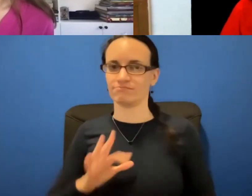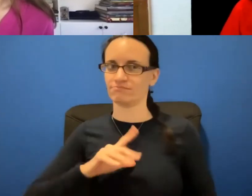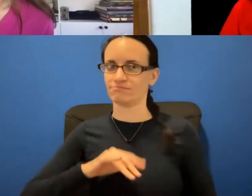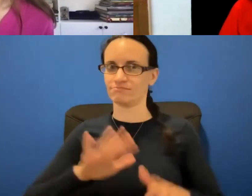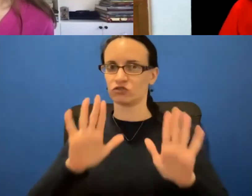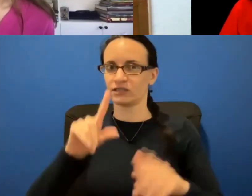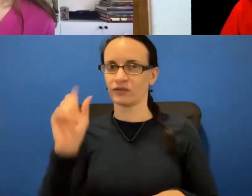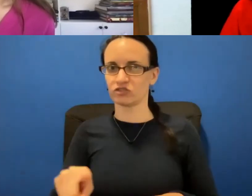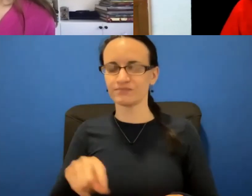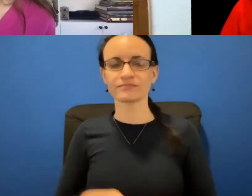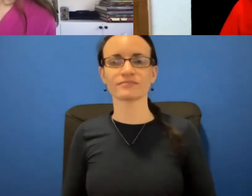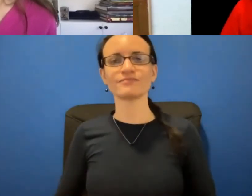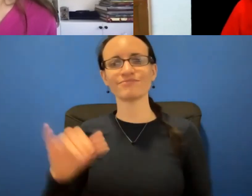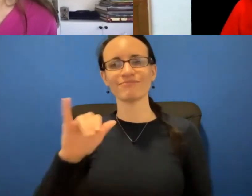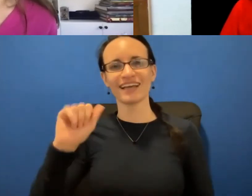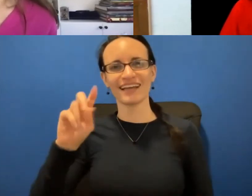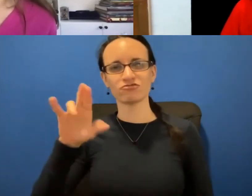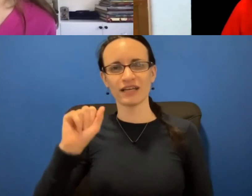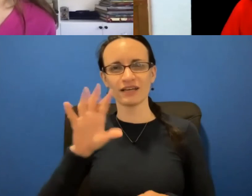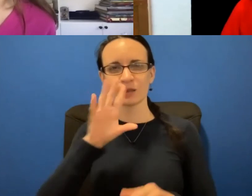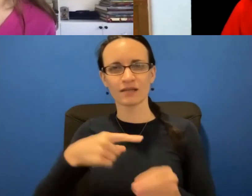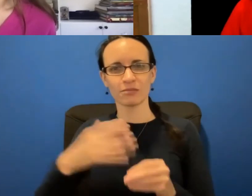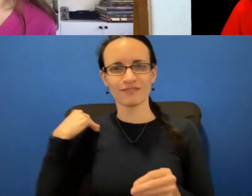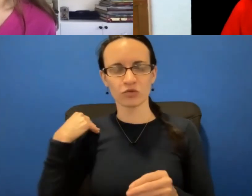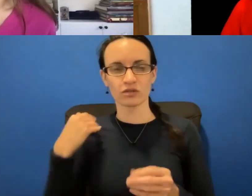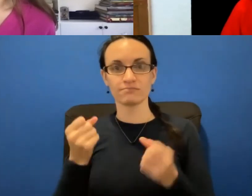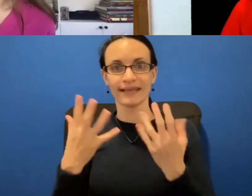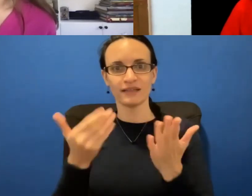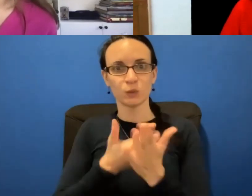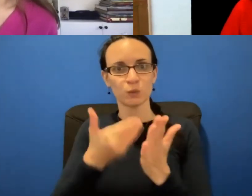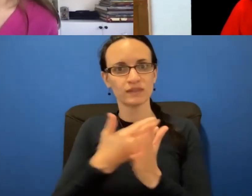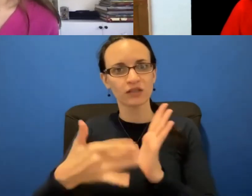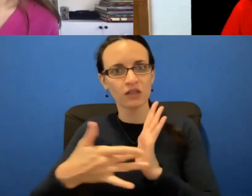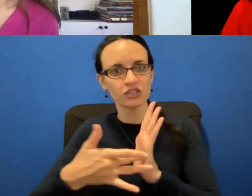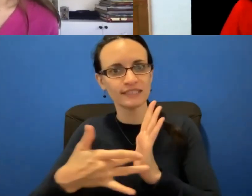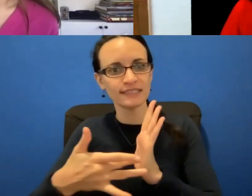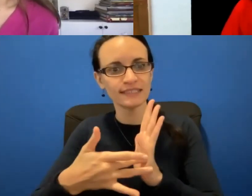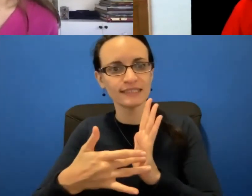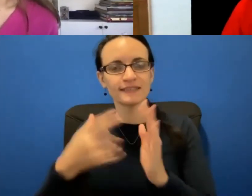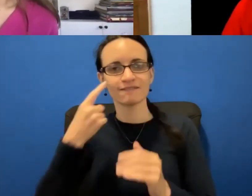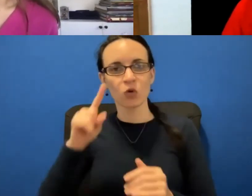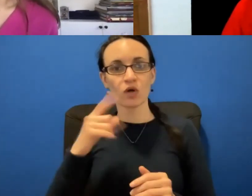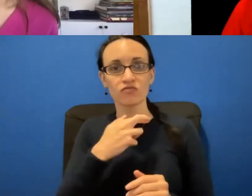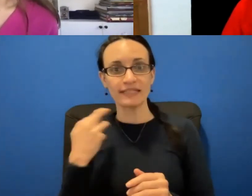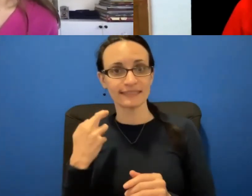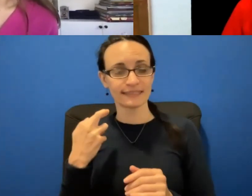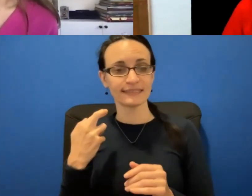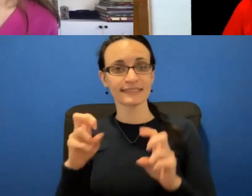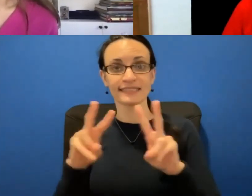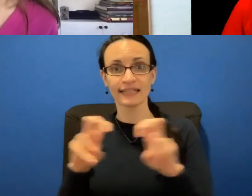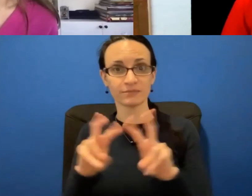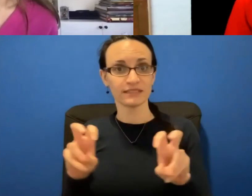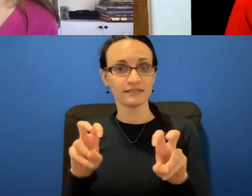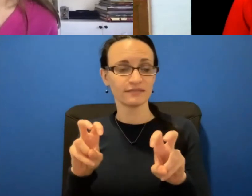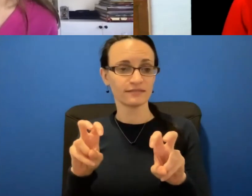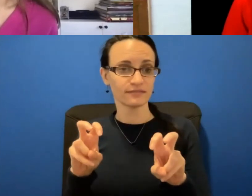And just like Andrea was talking about a lot of emerging technologies for risk assessment